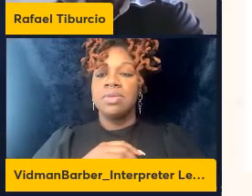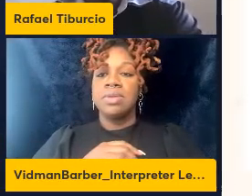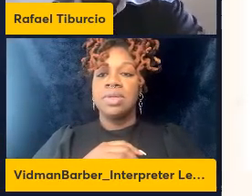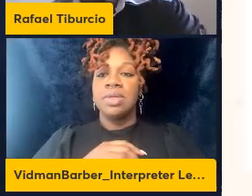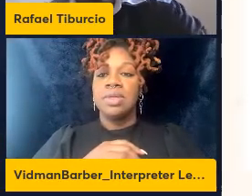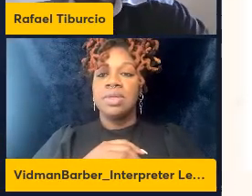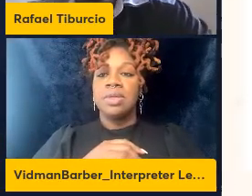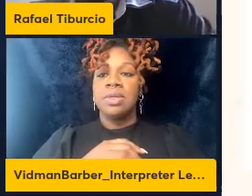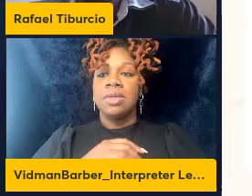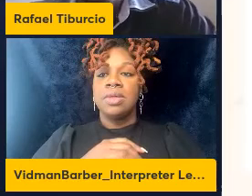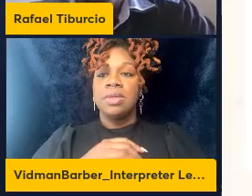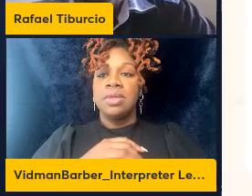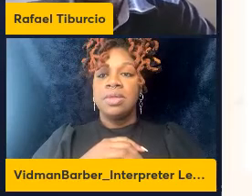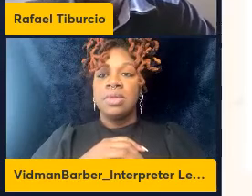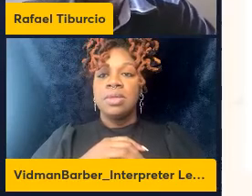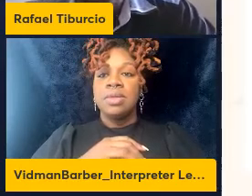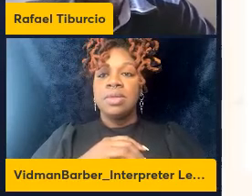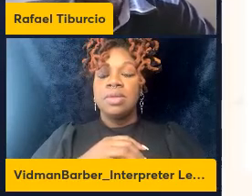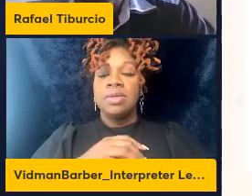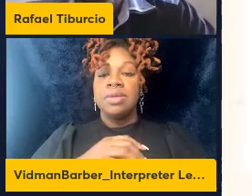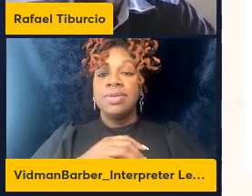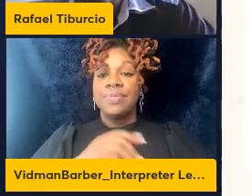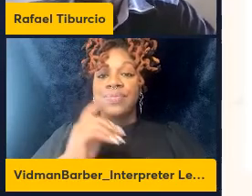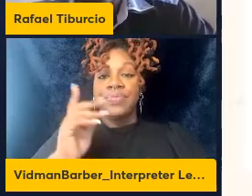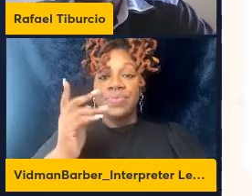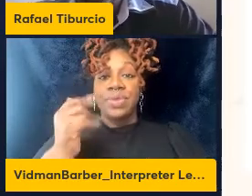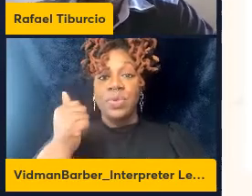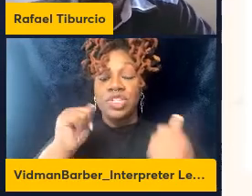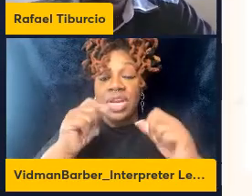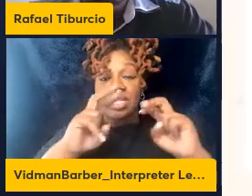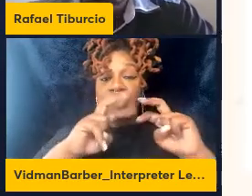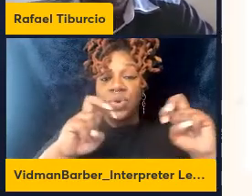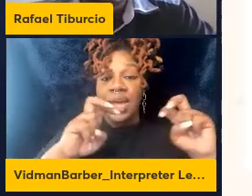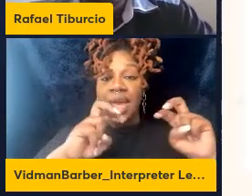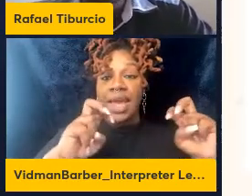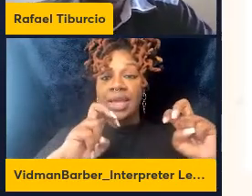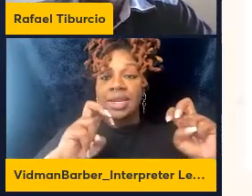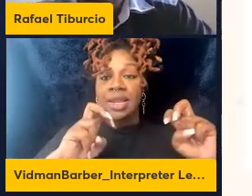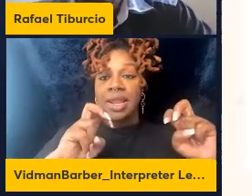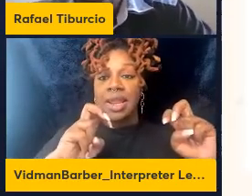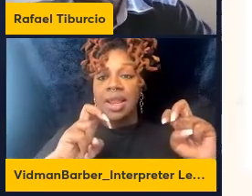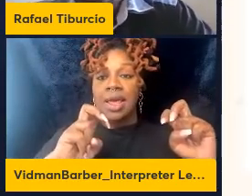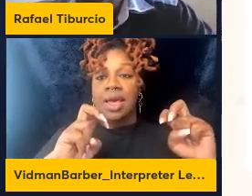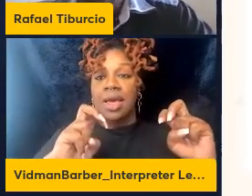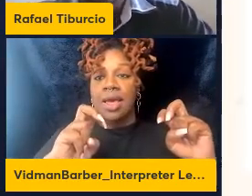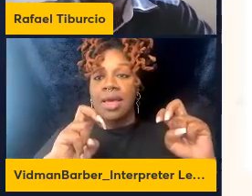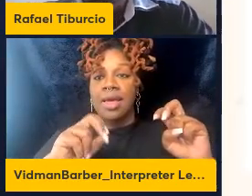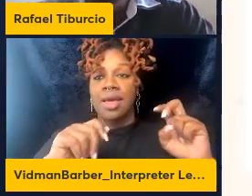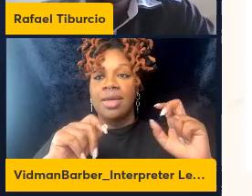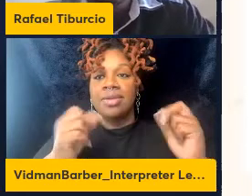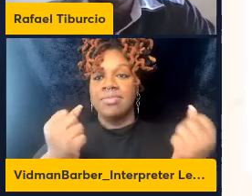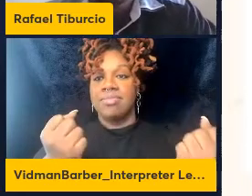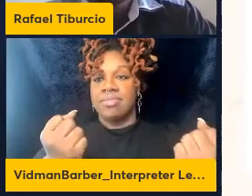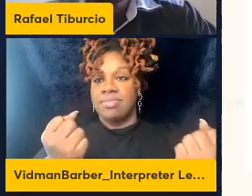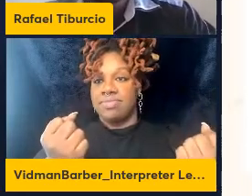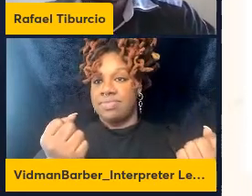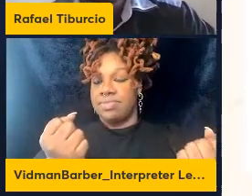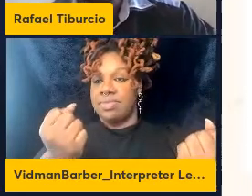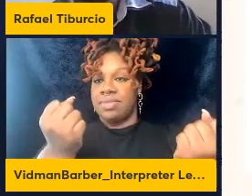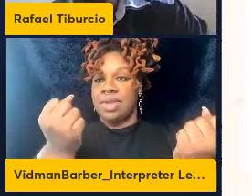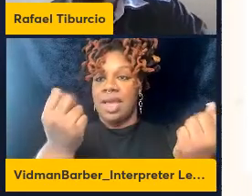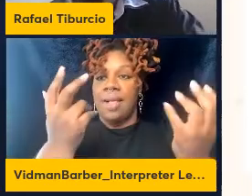then we also try to analyze the reconstitution or the magnitude of reconstitution of each